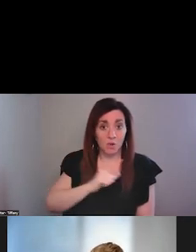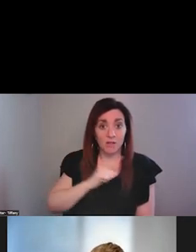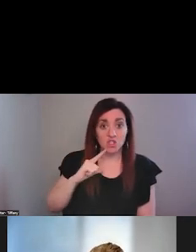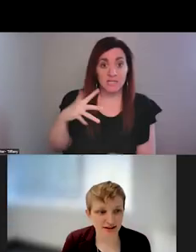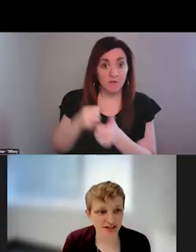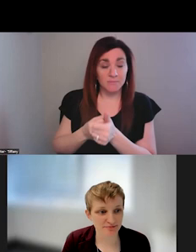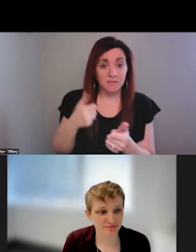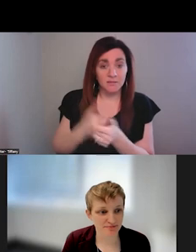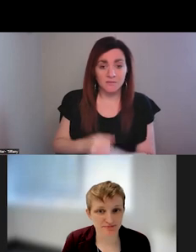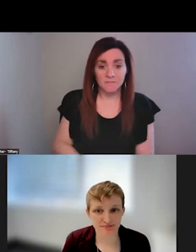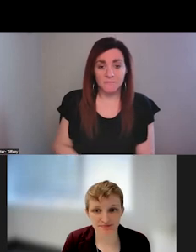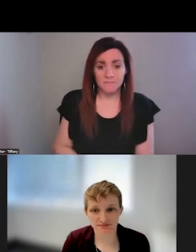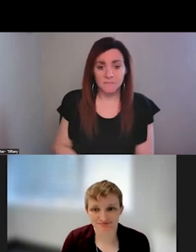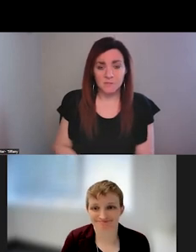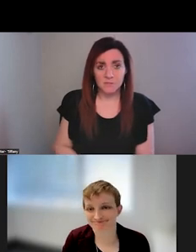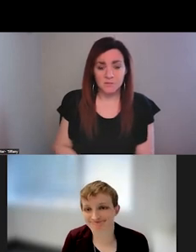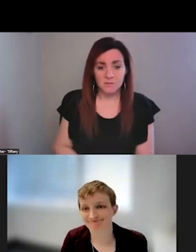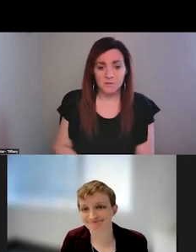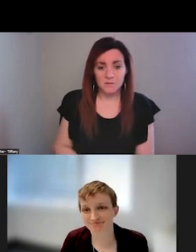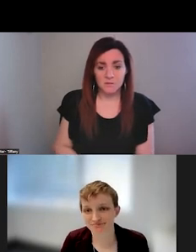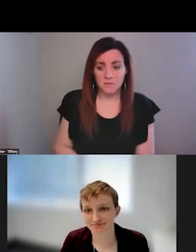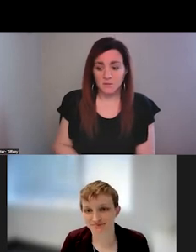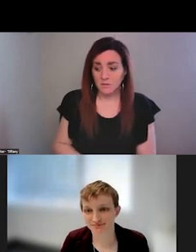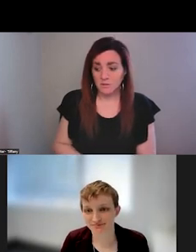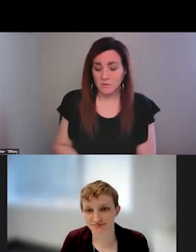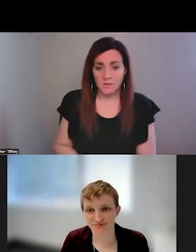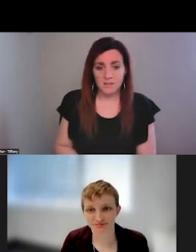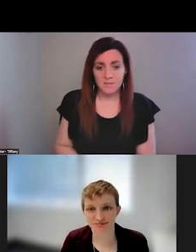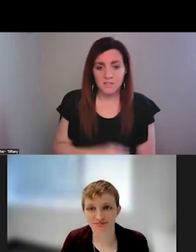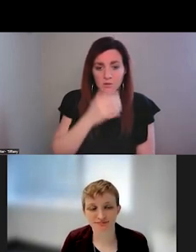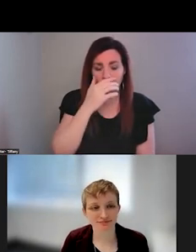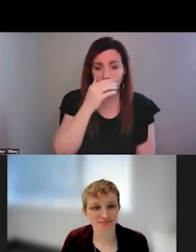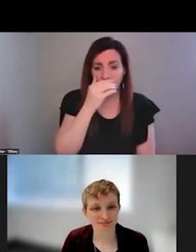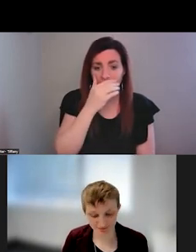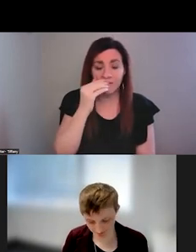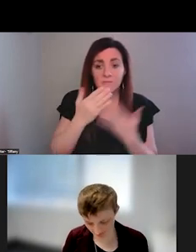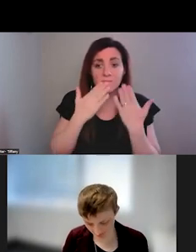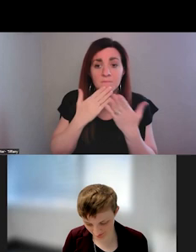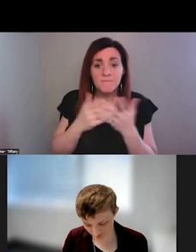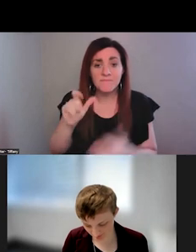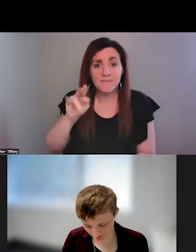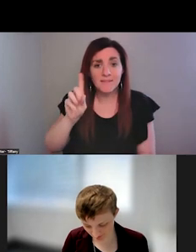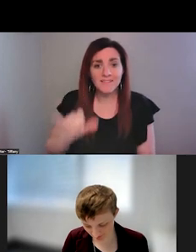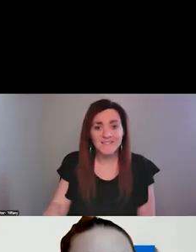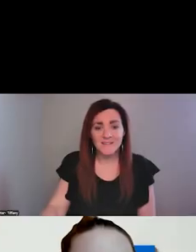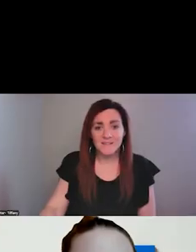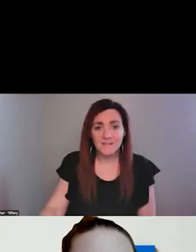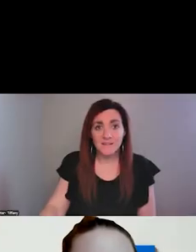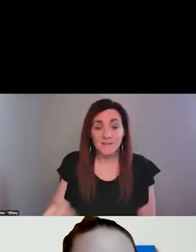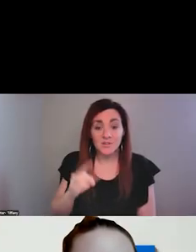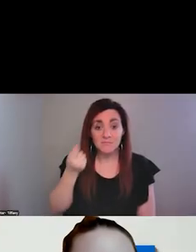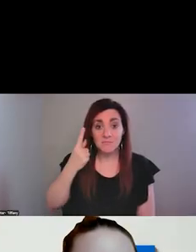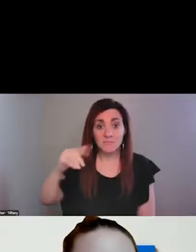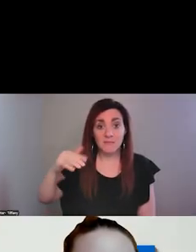updates. Stephanie. Yeah, thank you so much, Lindsay. Good to be with you folks. Um, so with it being late